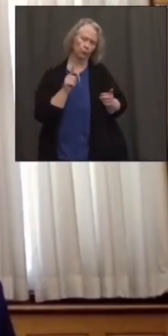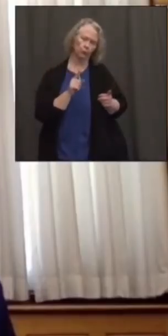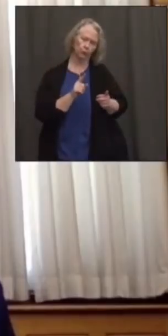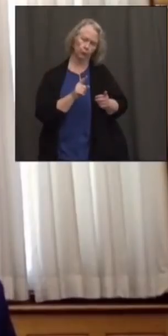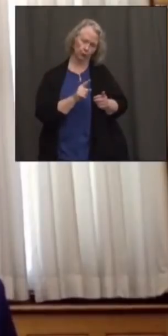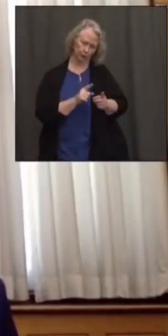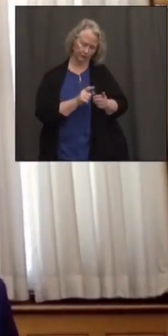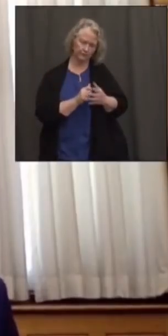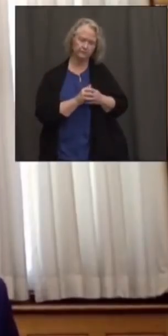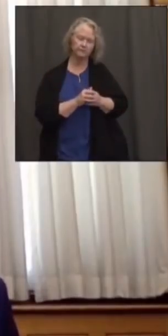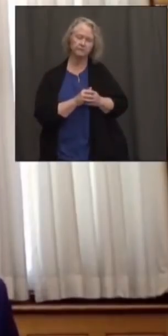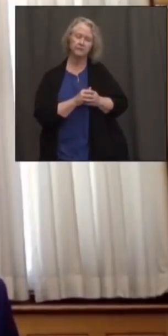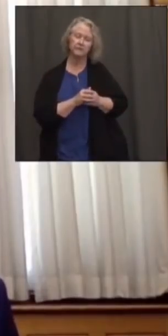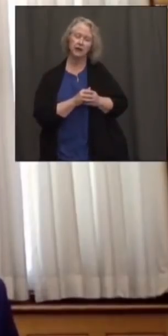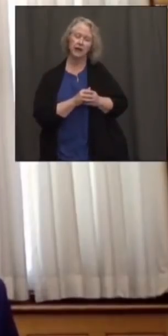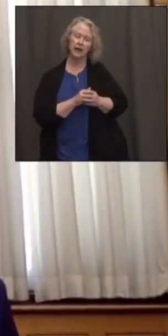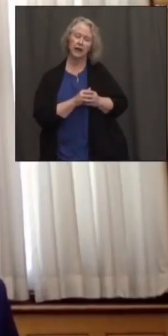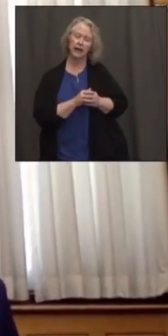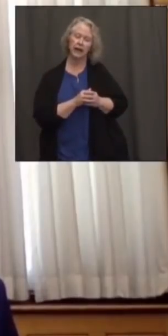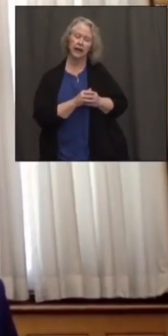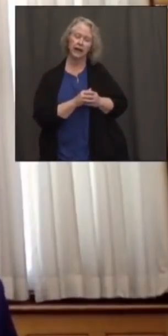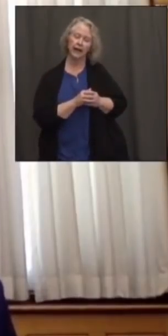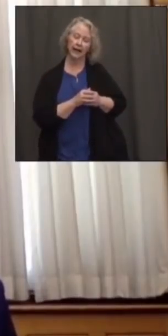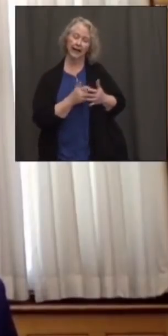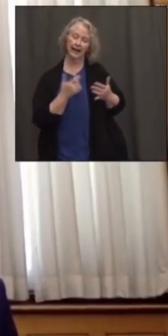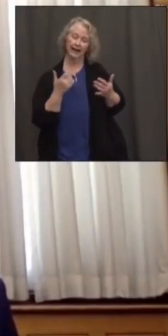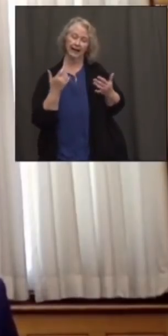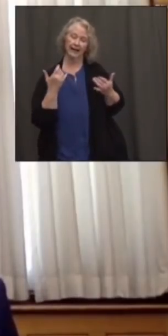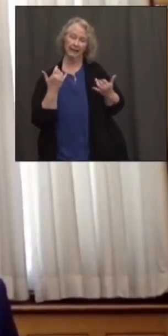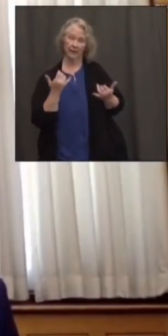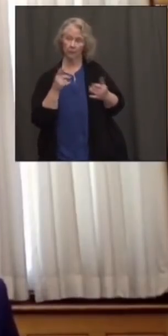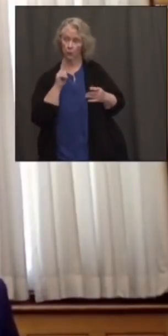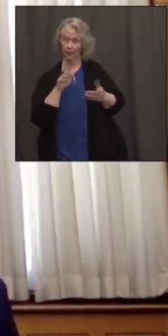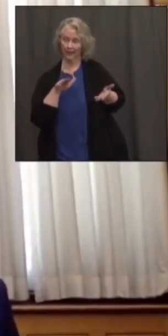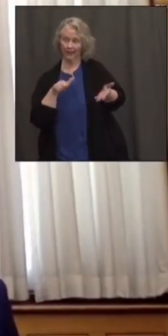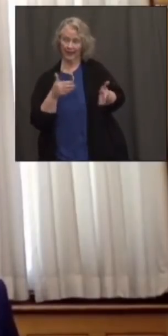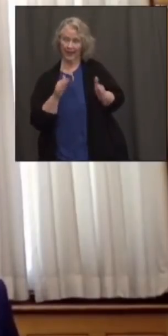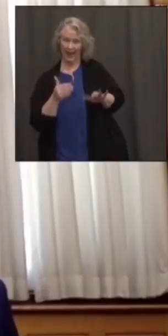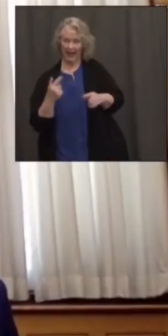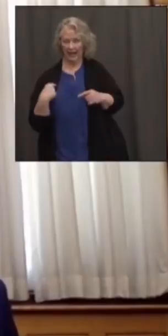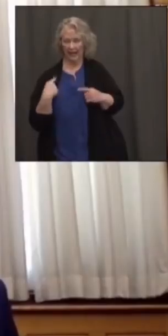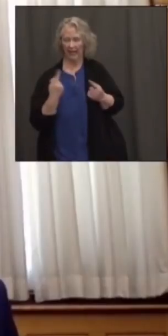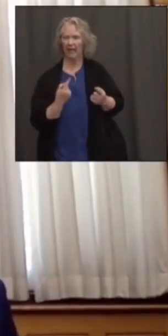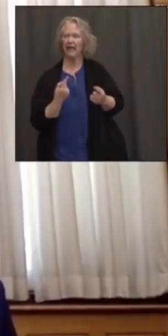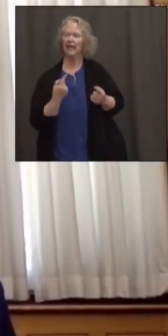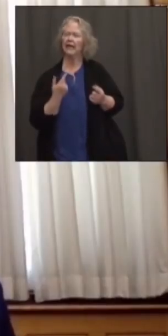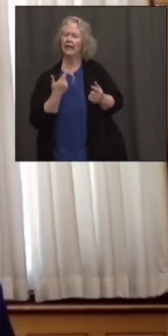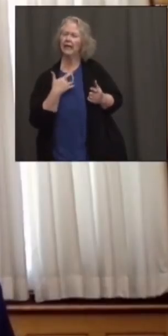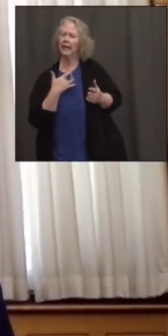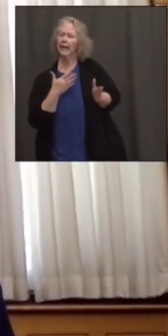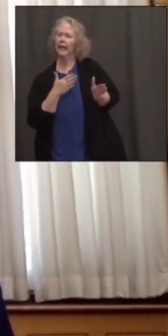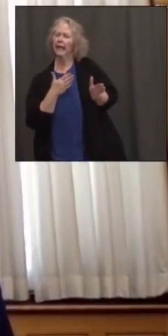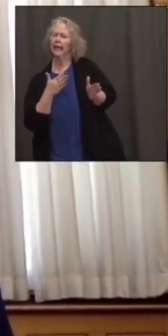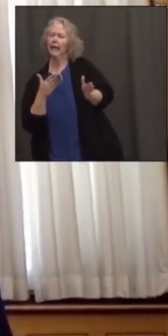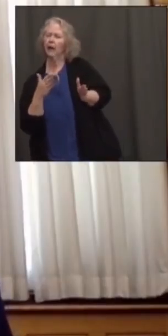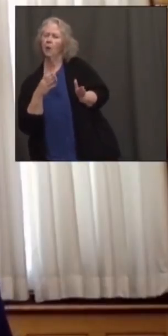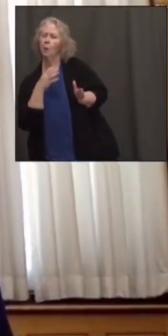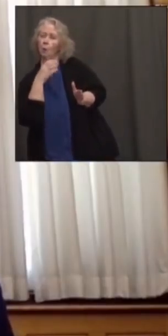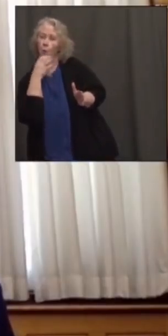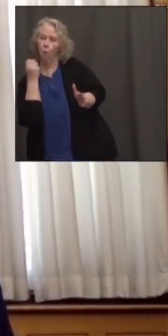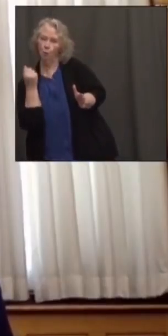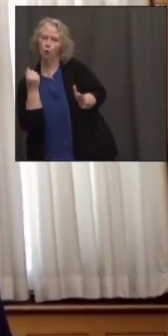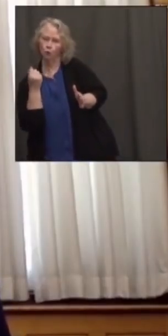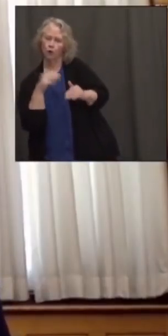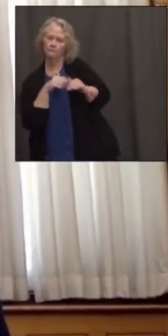rapidly. So, the people who've still been dying from COVID tend to still be on the older side, you know, above